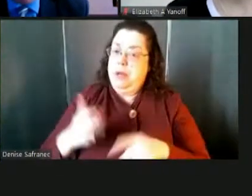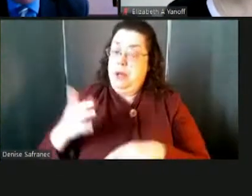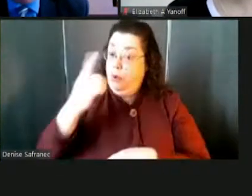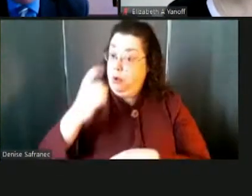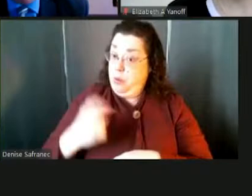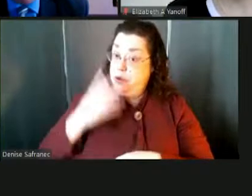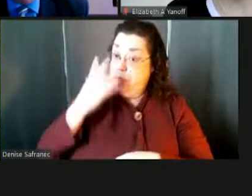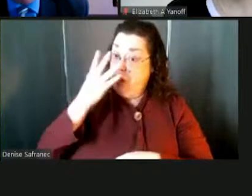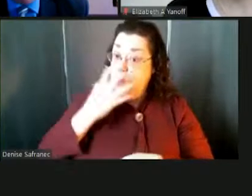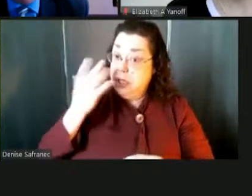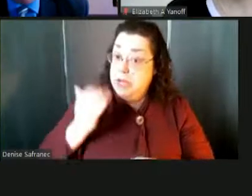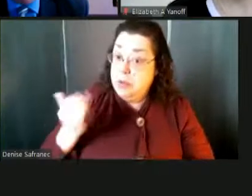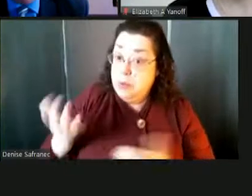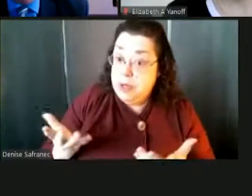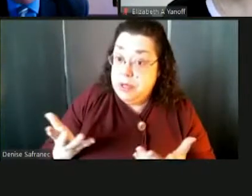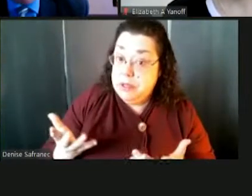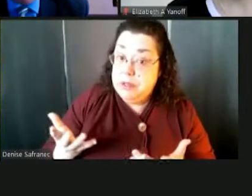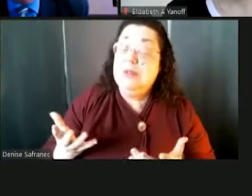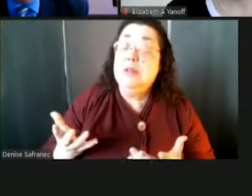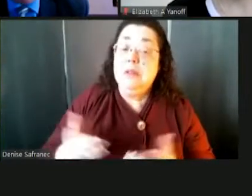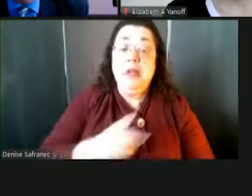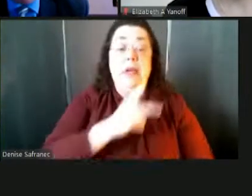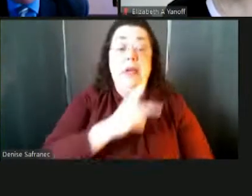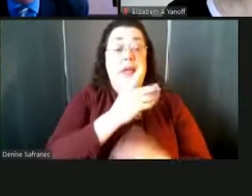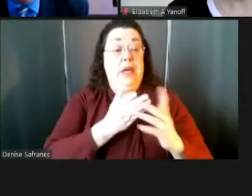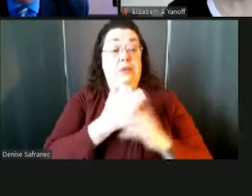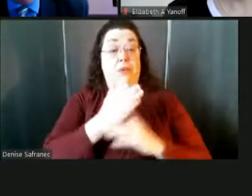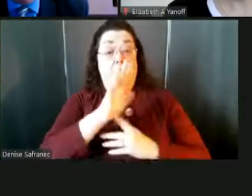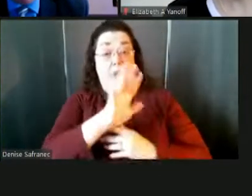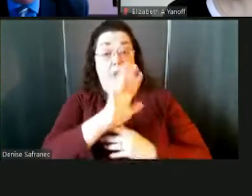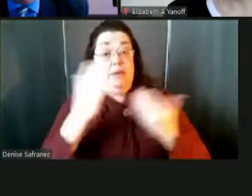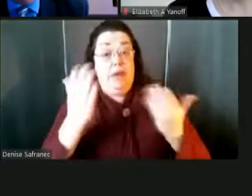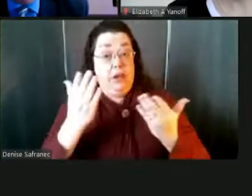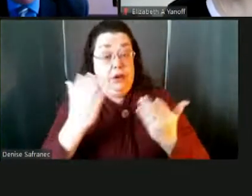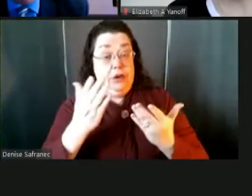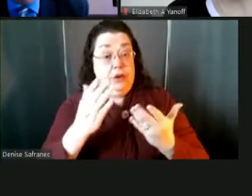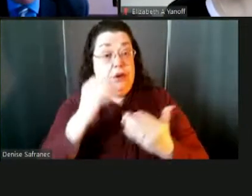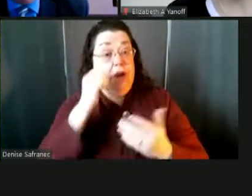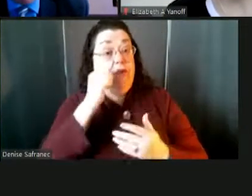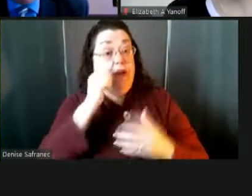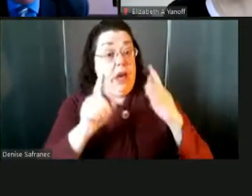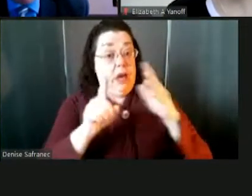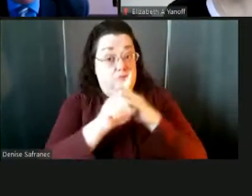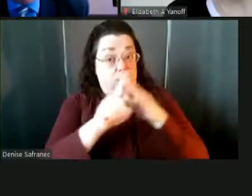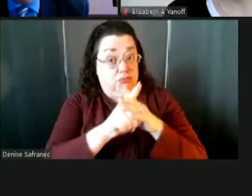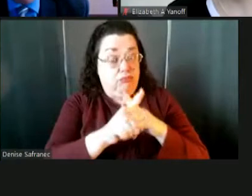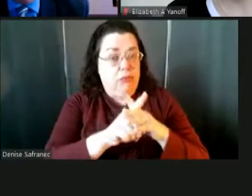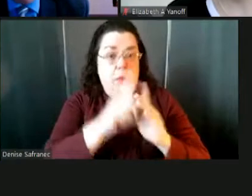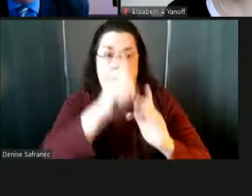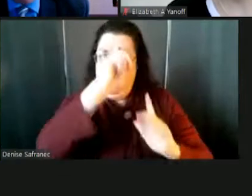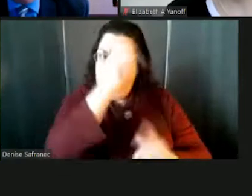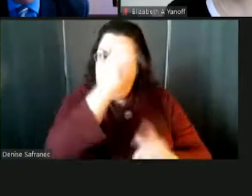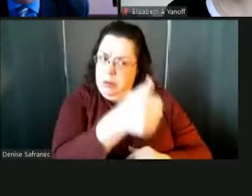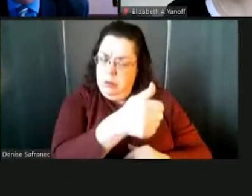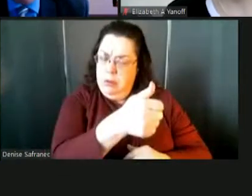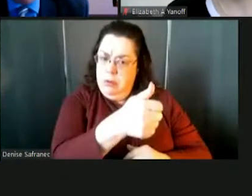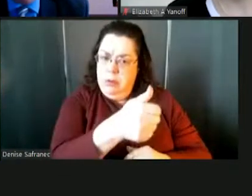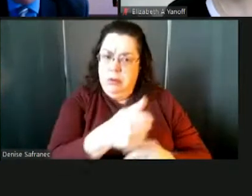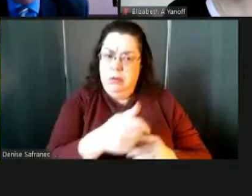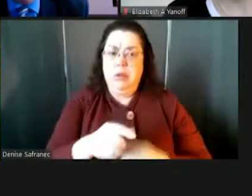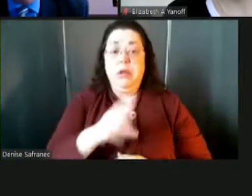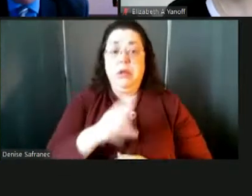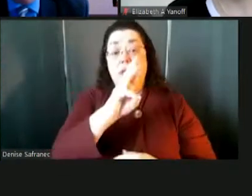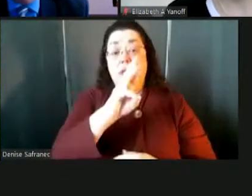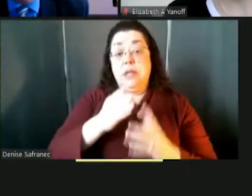look like? So our students, K through five are here in person every day, if they choose to be our students in six through